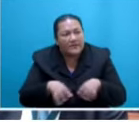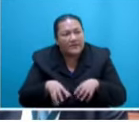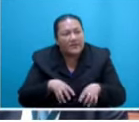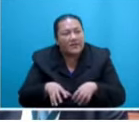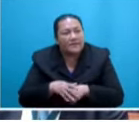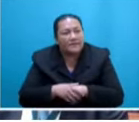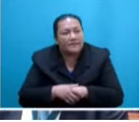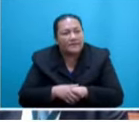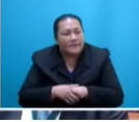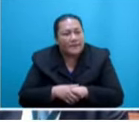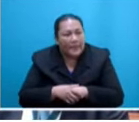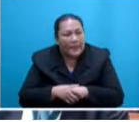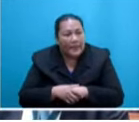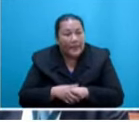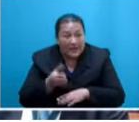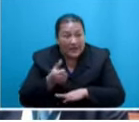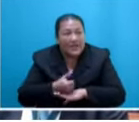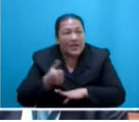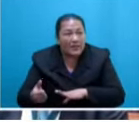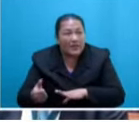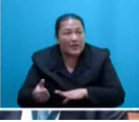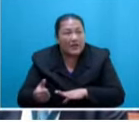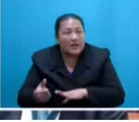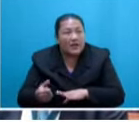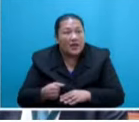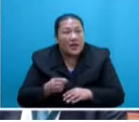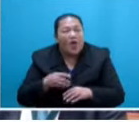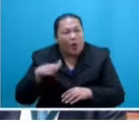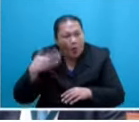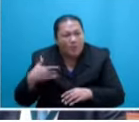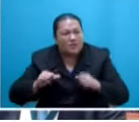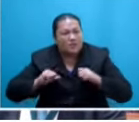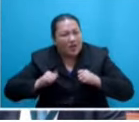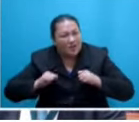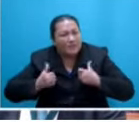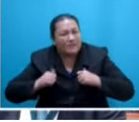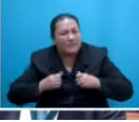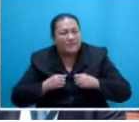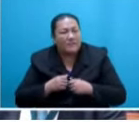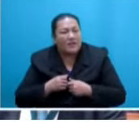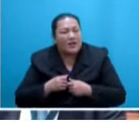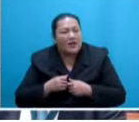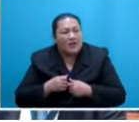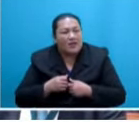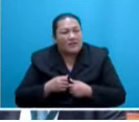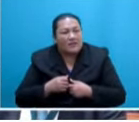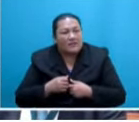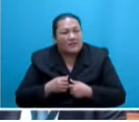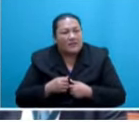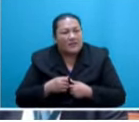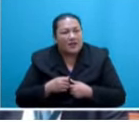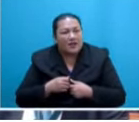Speaker, sir, this government has been blowing its trumpet on the notion of equal citizenry because, as they